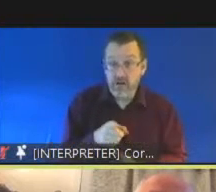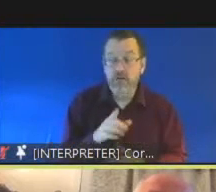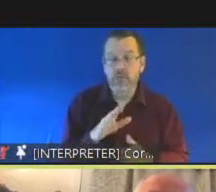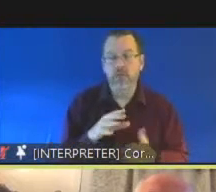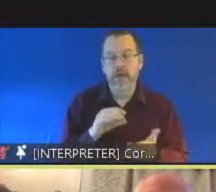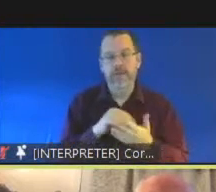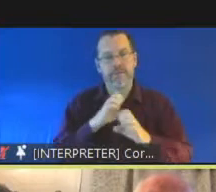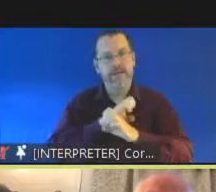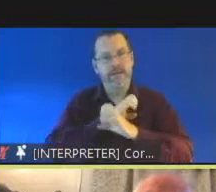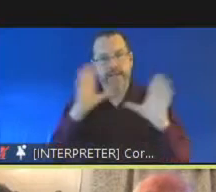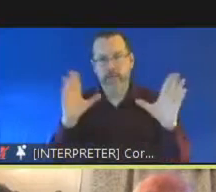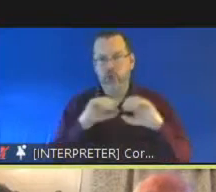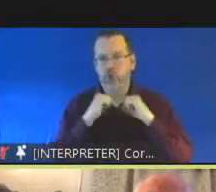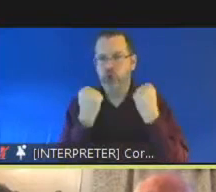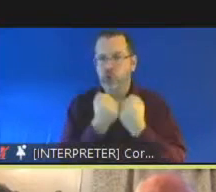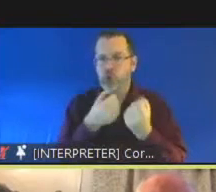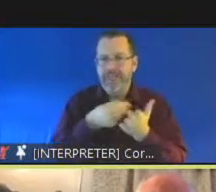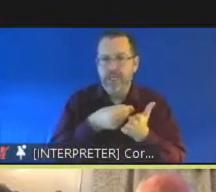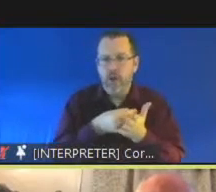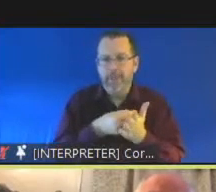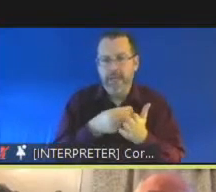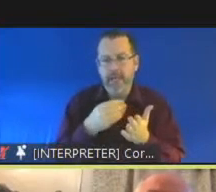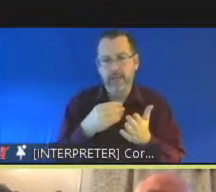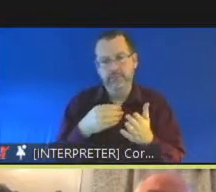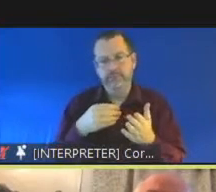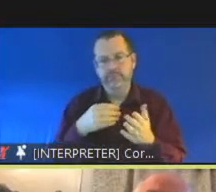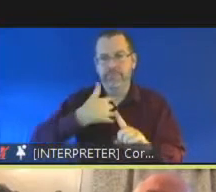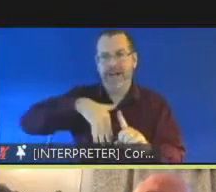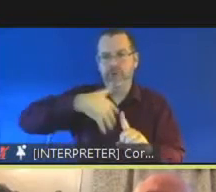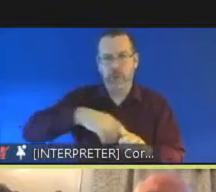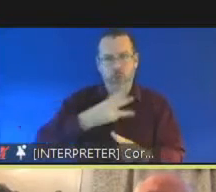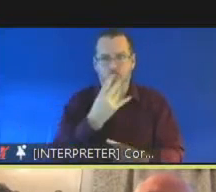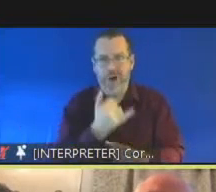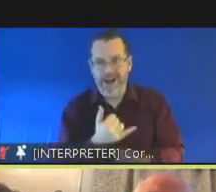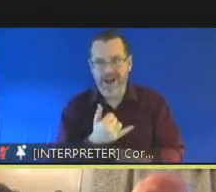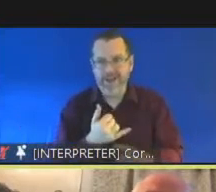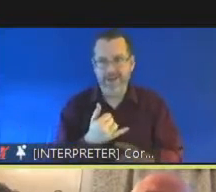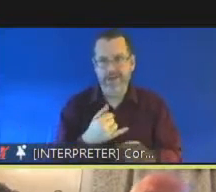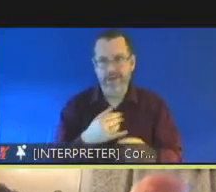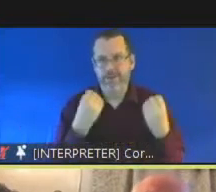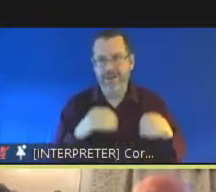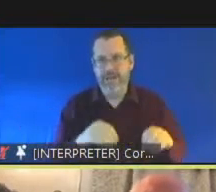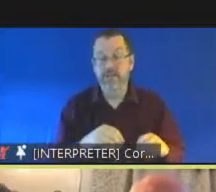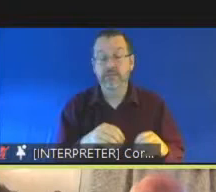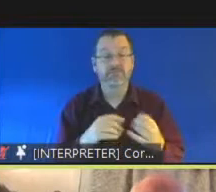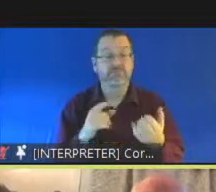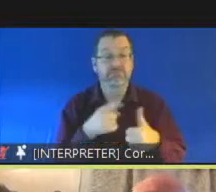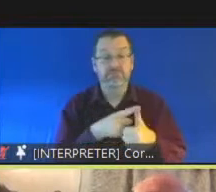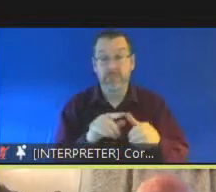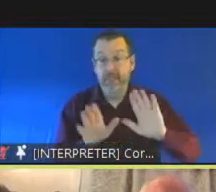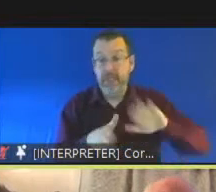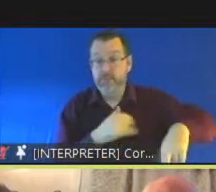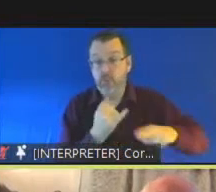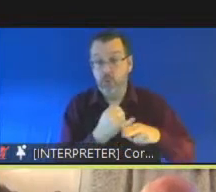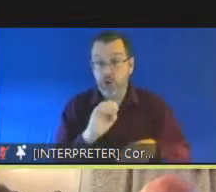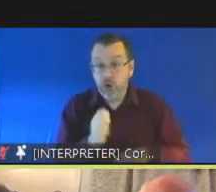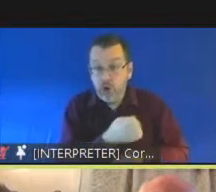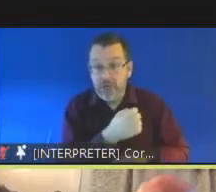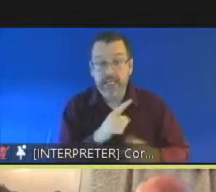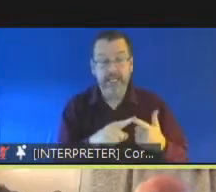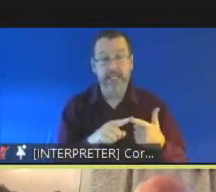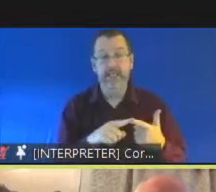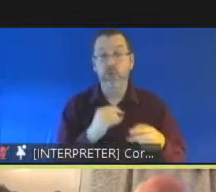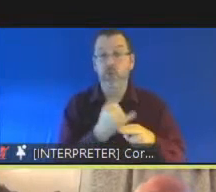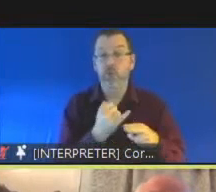-economic context for youth offending the factors include early school leaving being on reduced hours